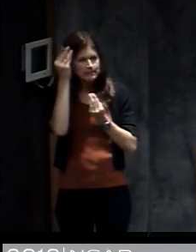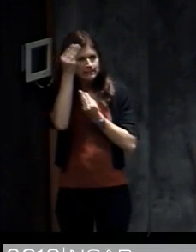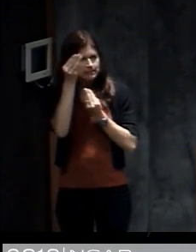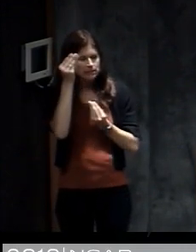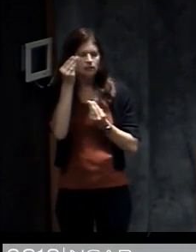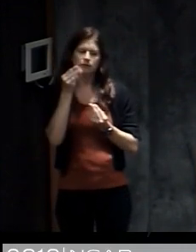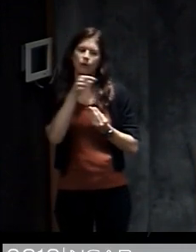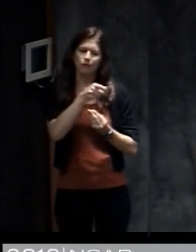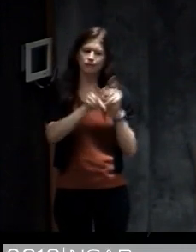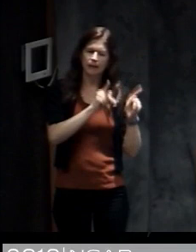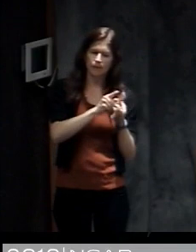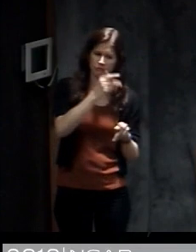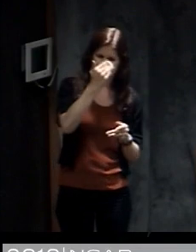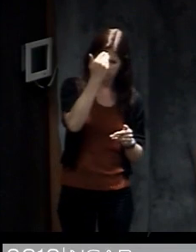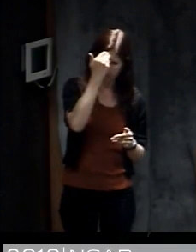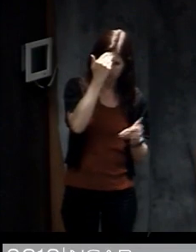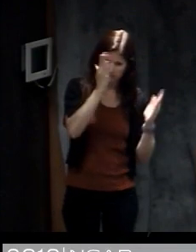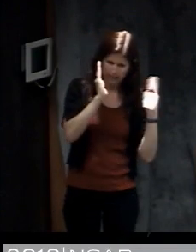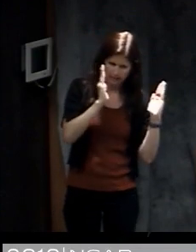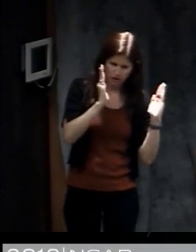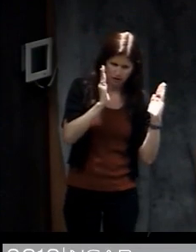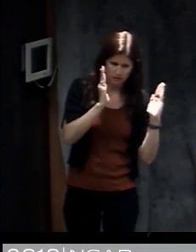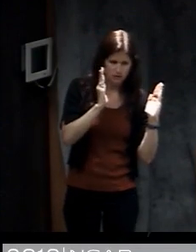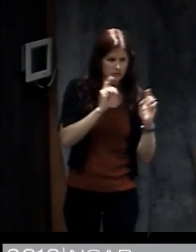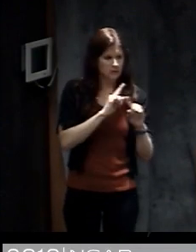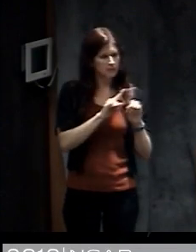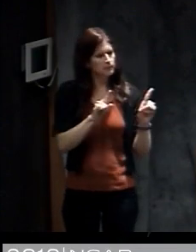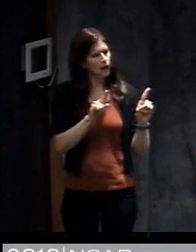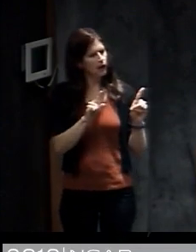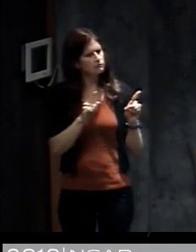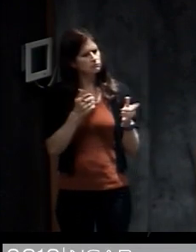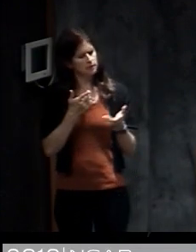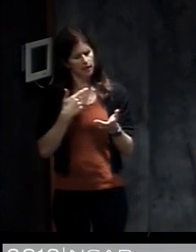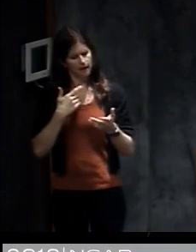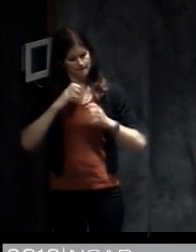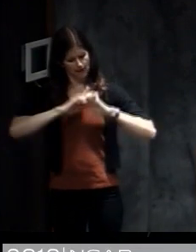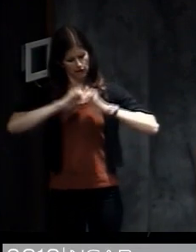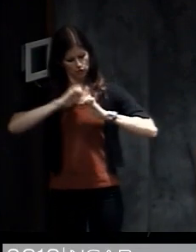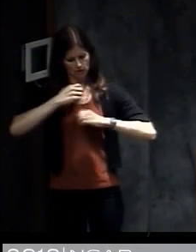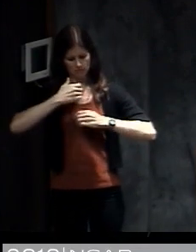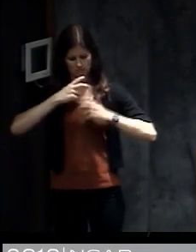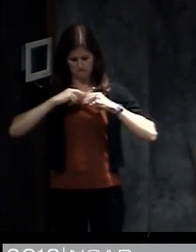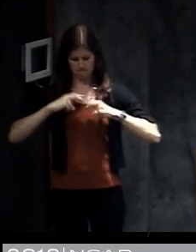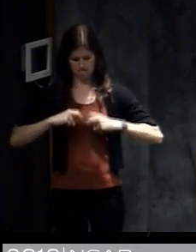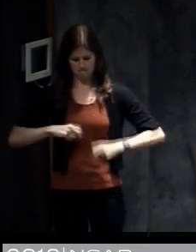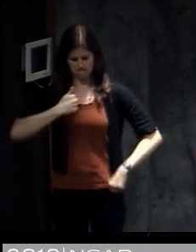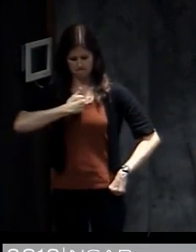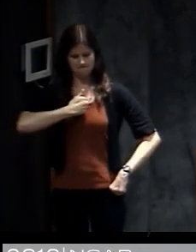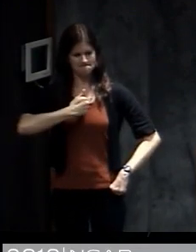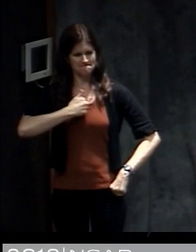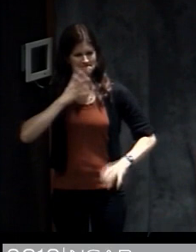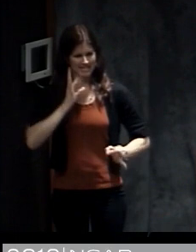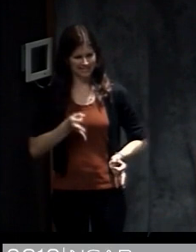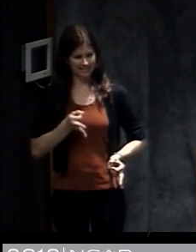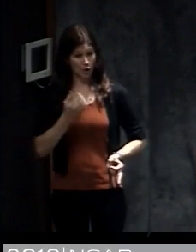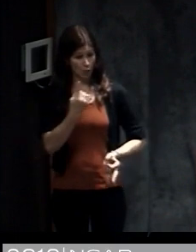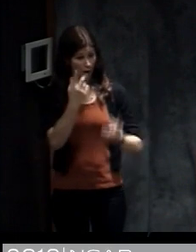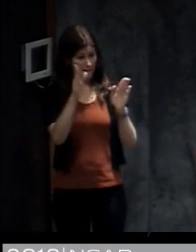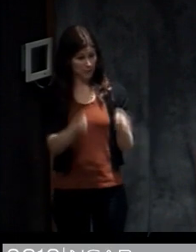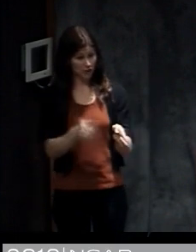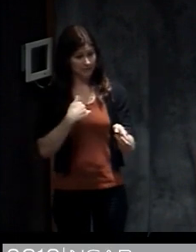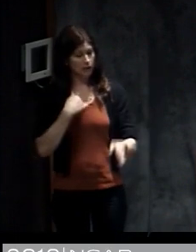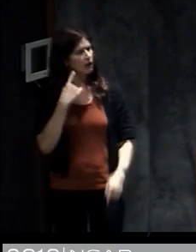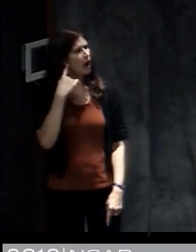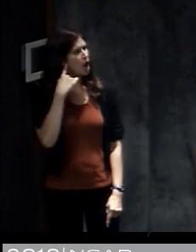evacuation orders. Some people do. But a lot of people are really evaluating their own risk and making decisions. I remember one person who told us that. He heard the